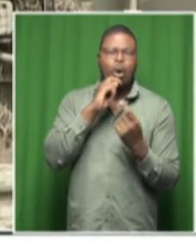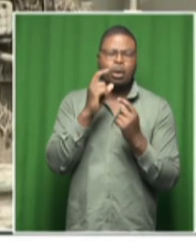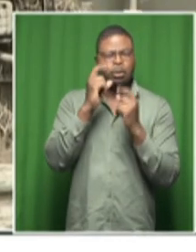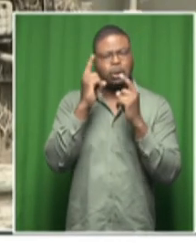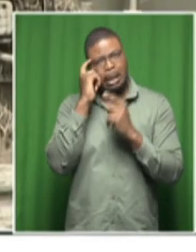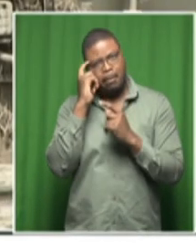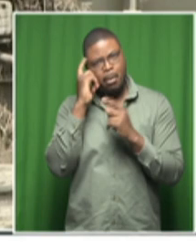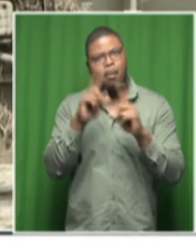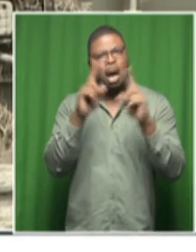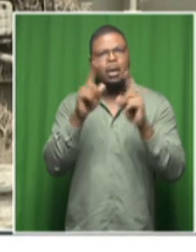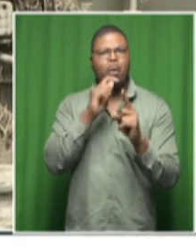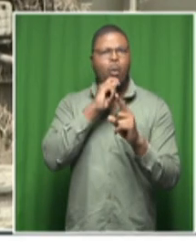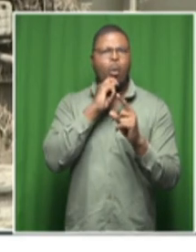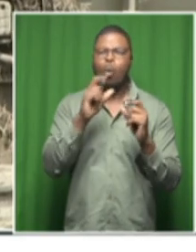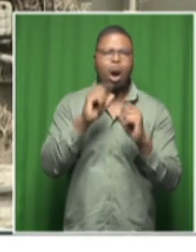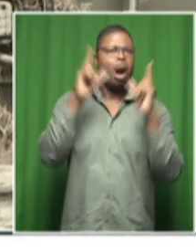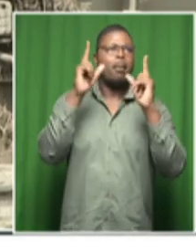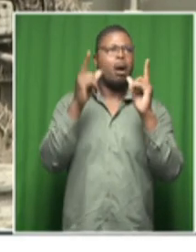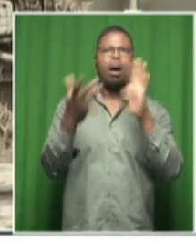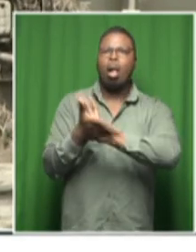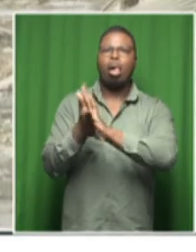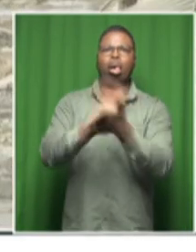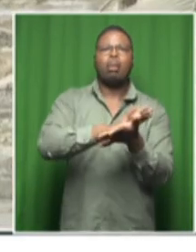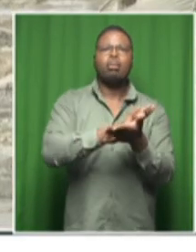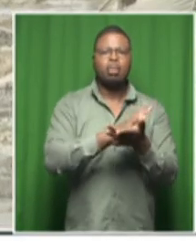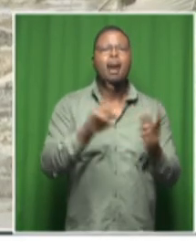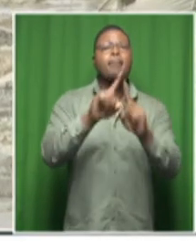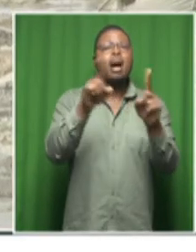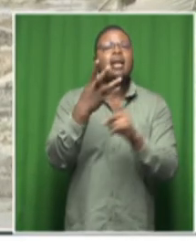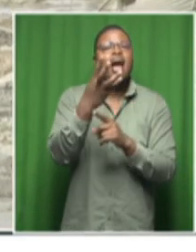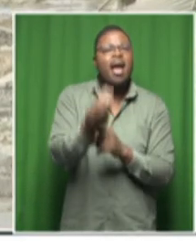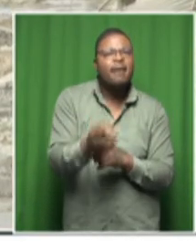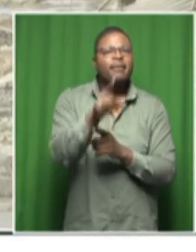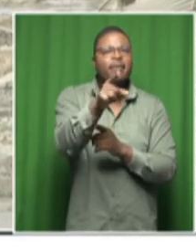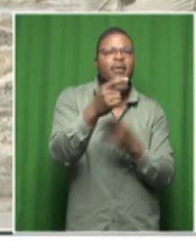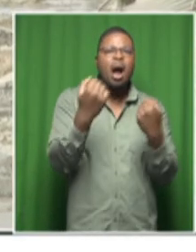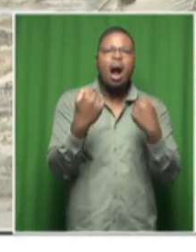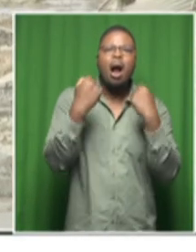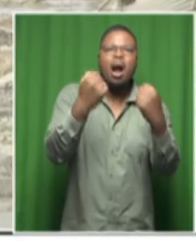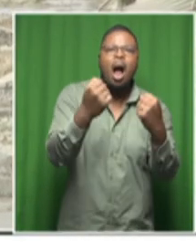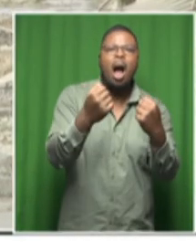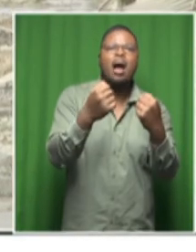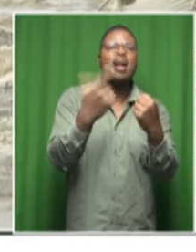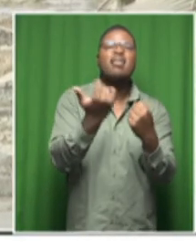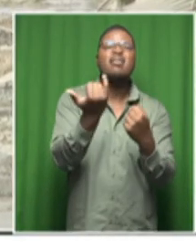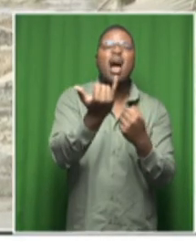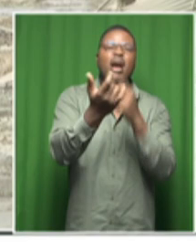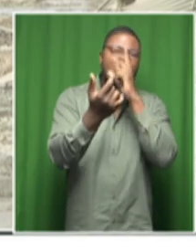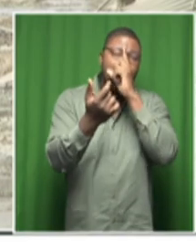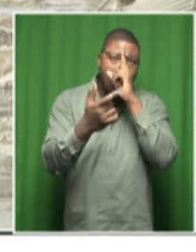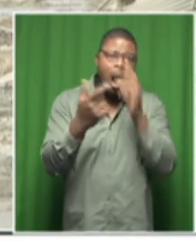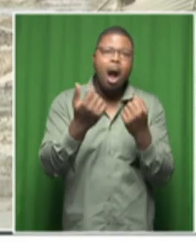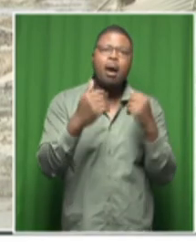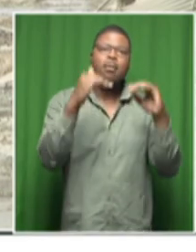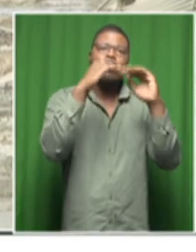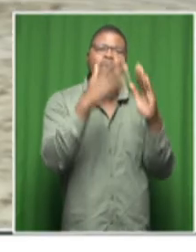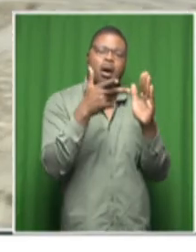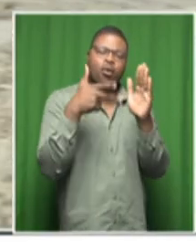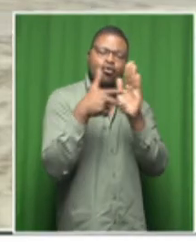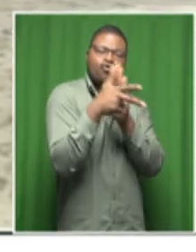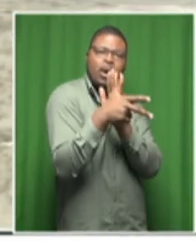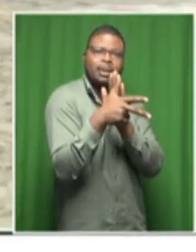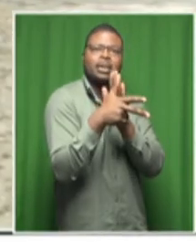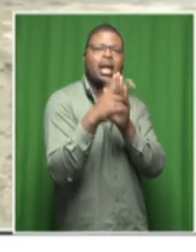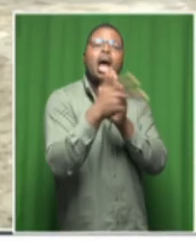stories for instance that cars were moving out of the garages as if they were driven by somebody and just